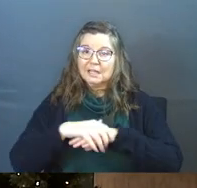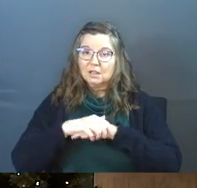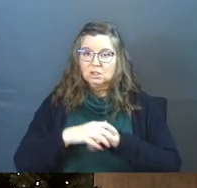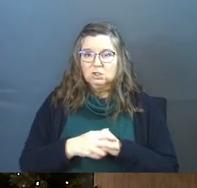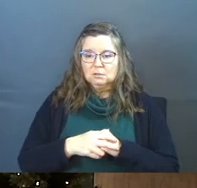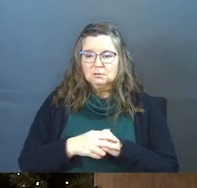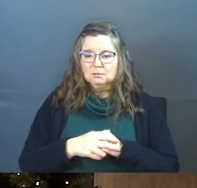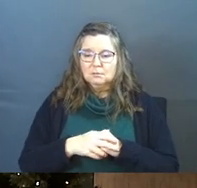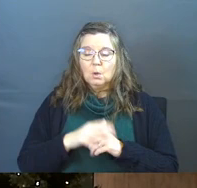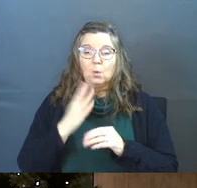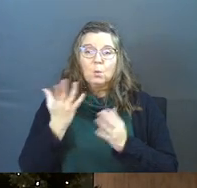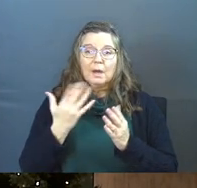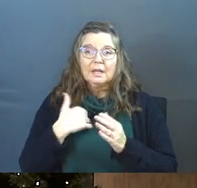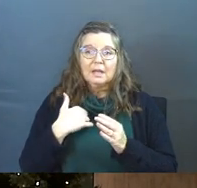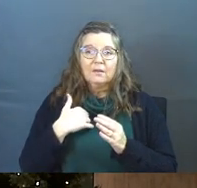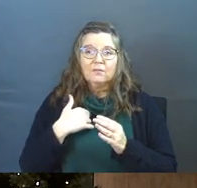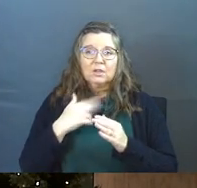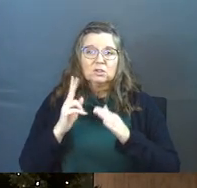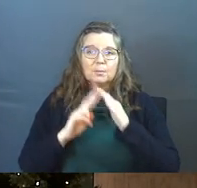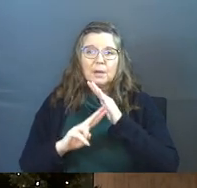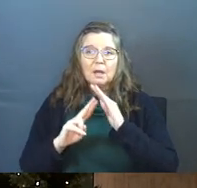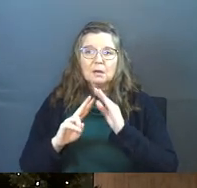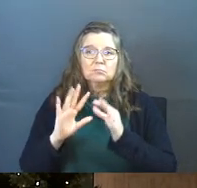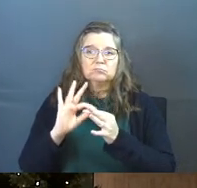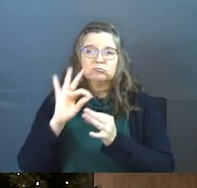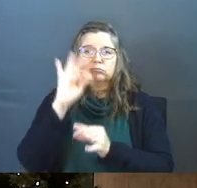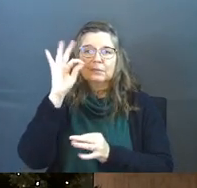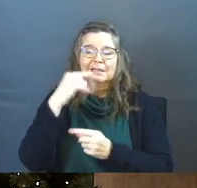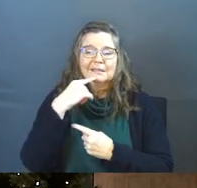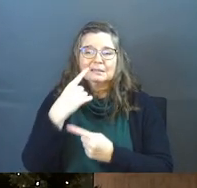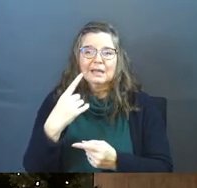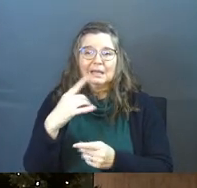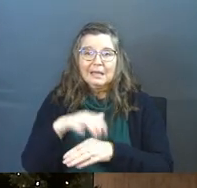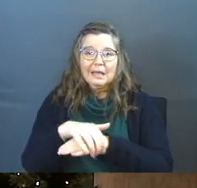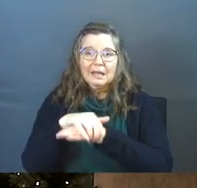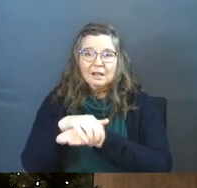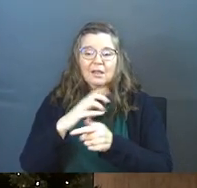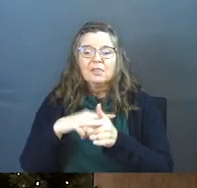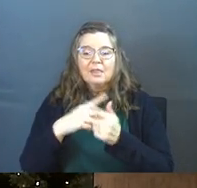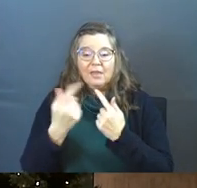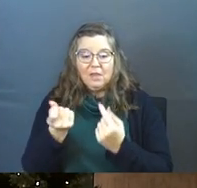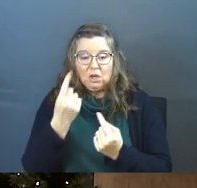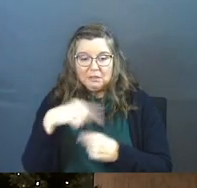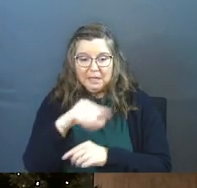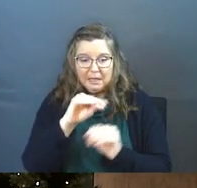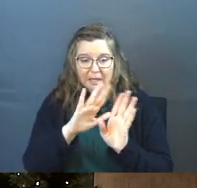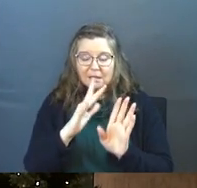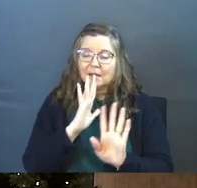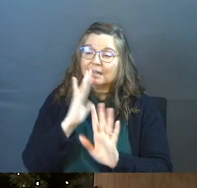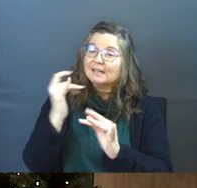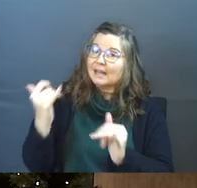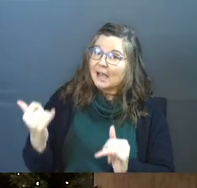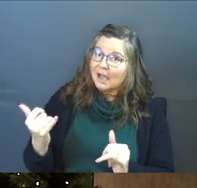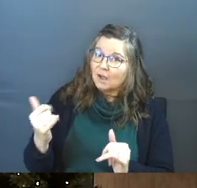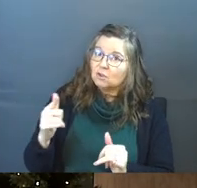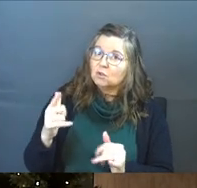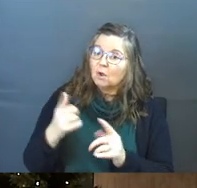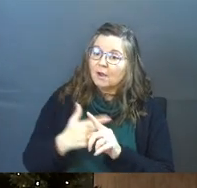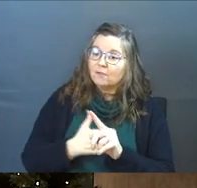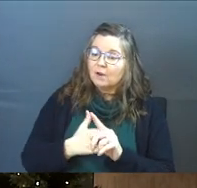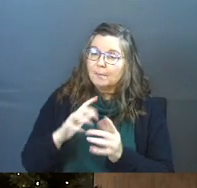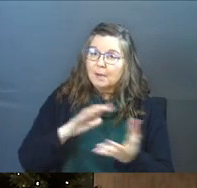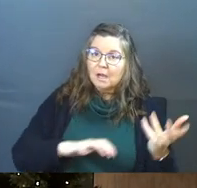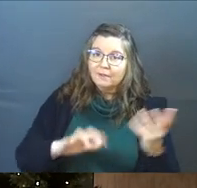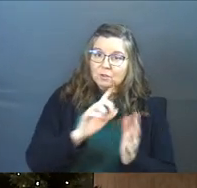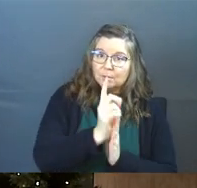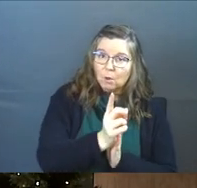English? What if there's a prophetic supernatural word that gets said in English? Then they understand. He said, now you've gone from a